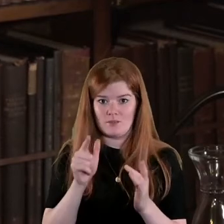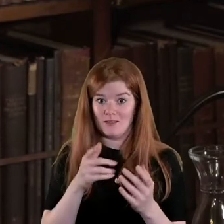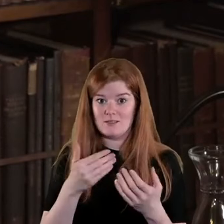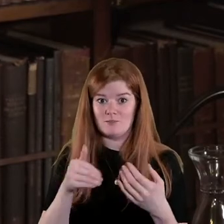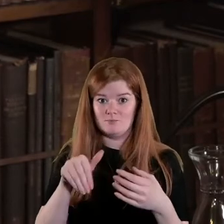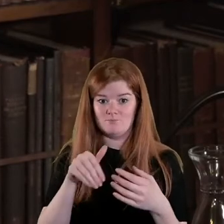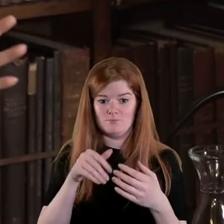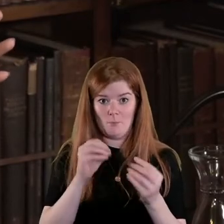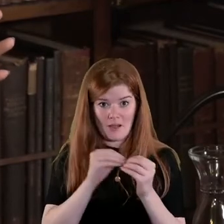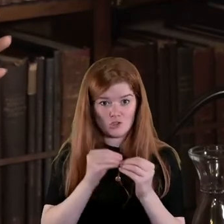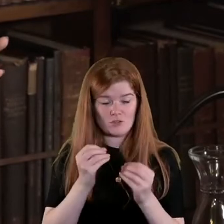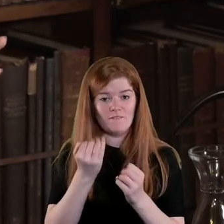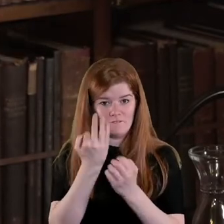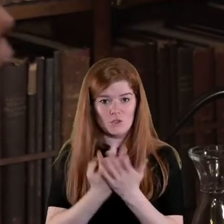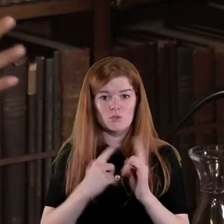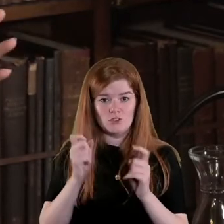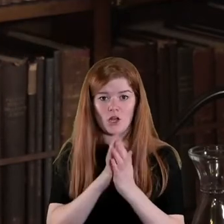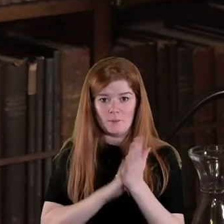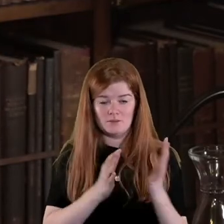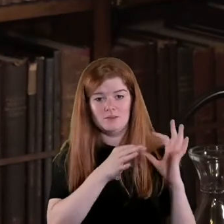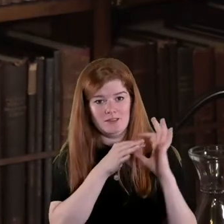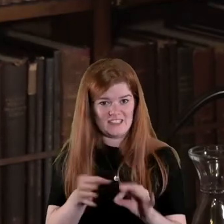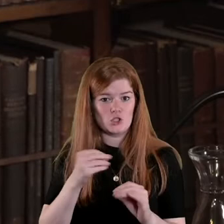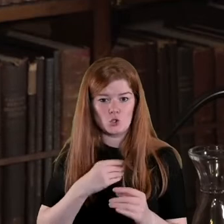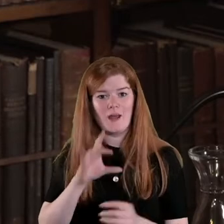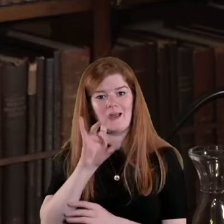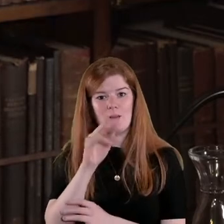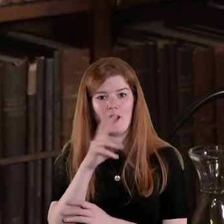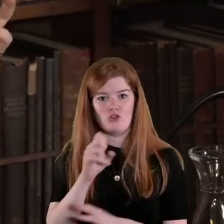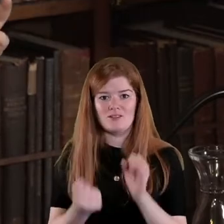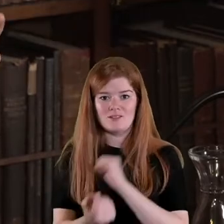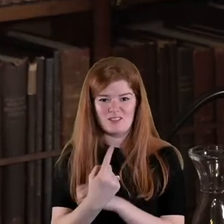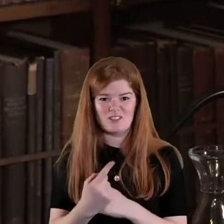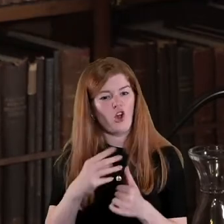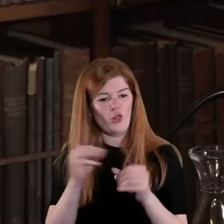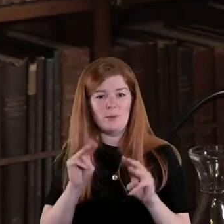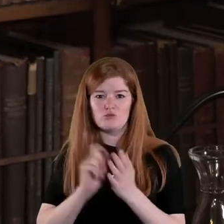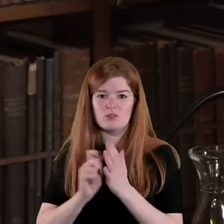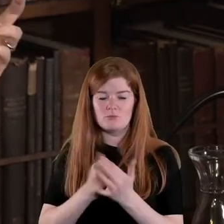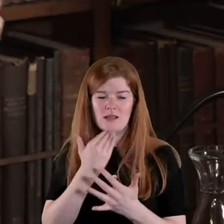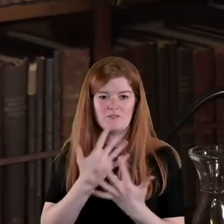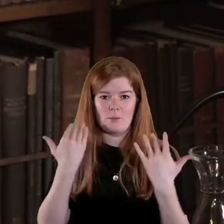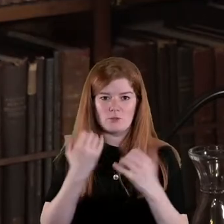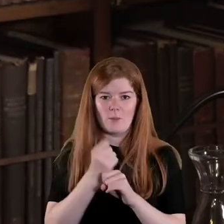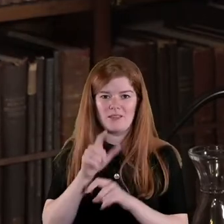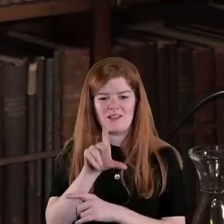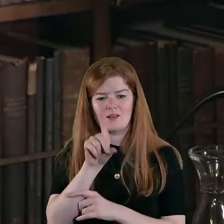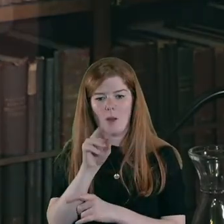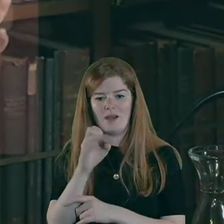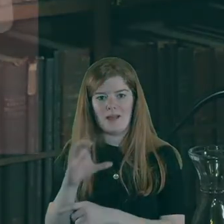a number of documents in relation to the Kenmare incident and others have written quite a bit about this Dominic Price